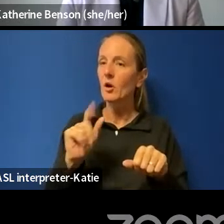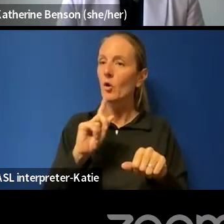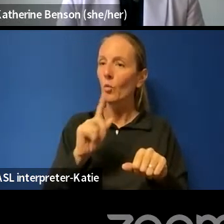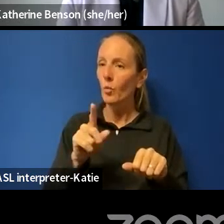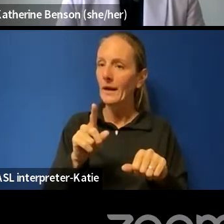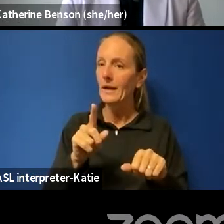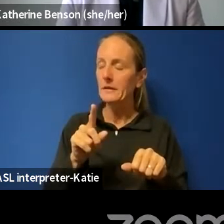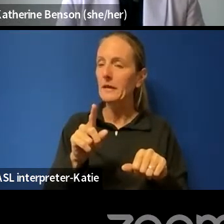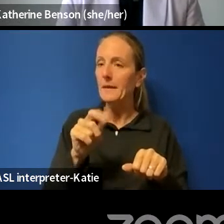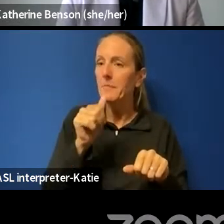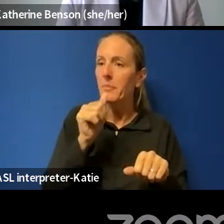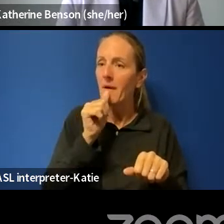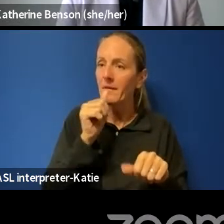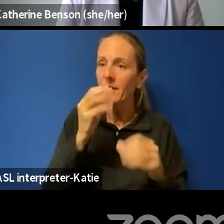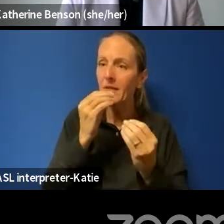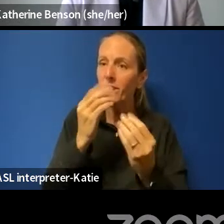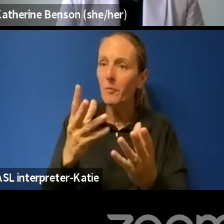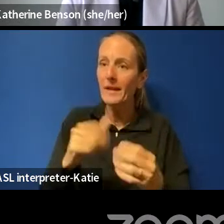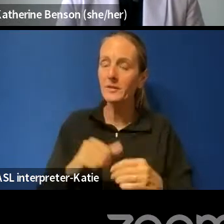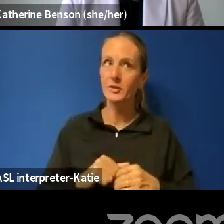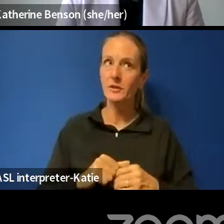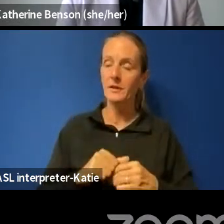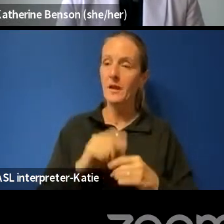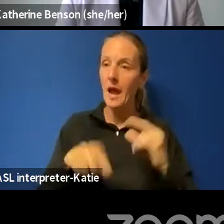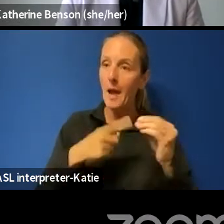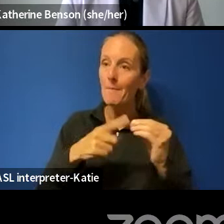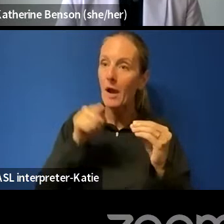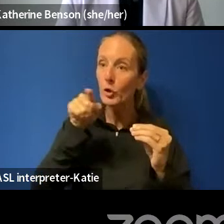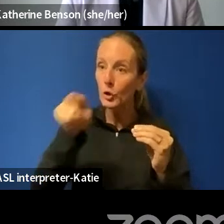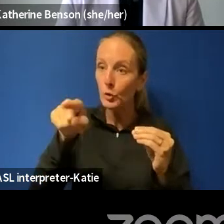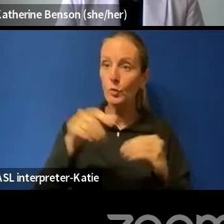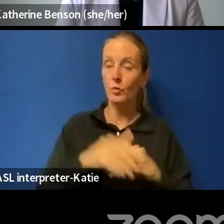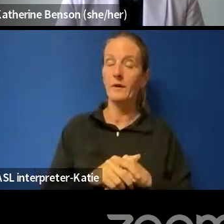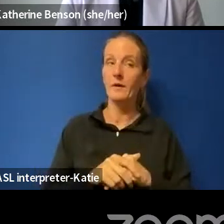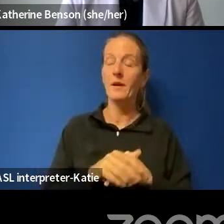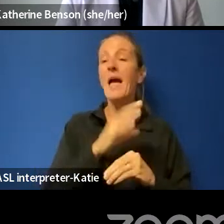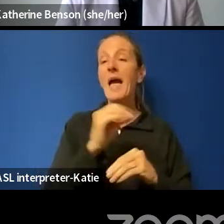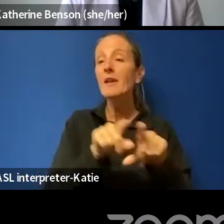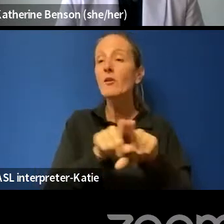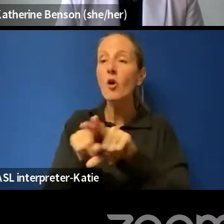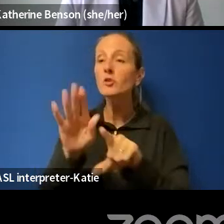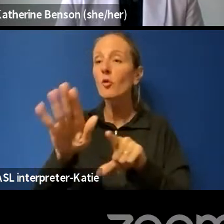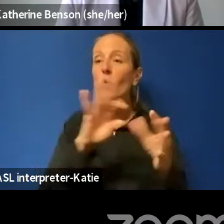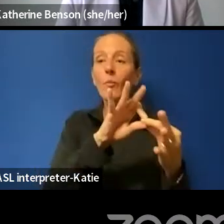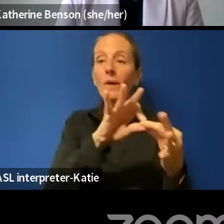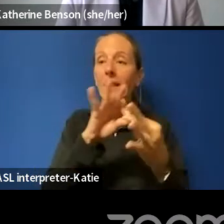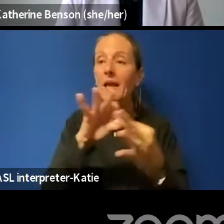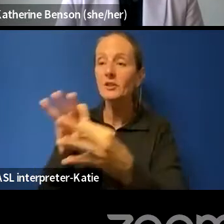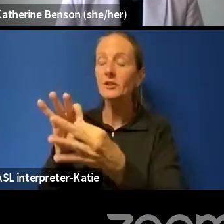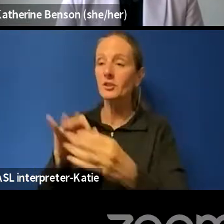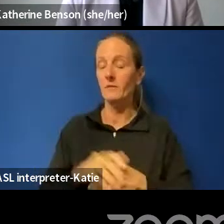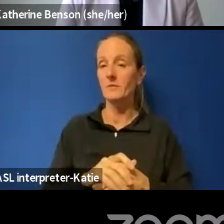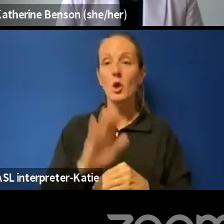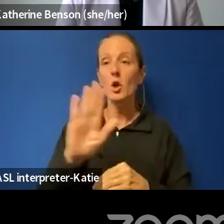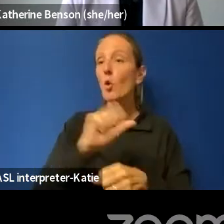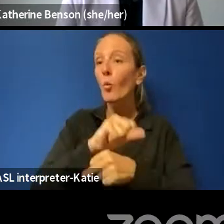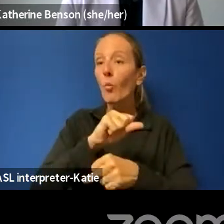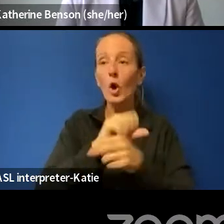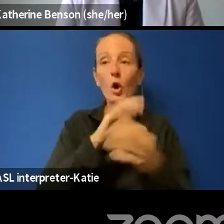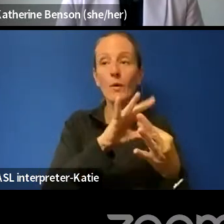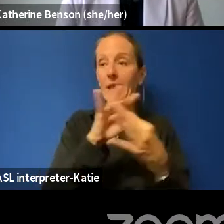information about you and not just about you, but also about your relationships, even about your work relationships.